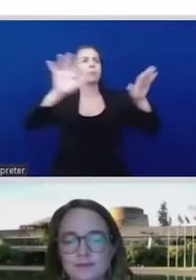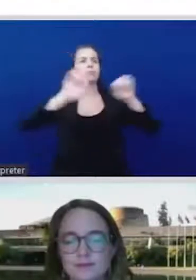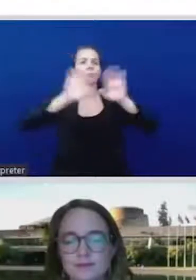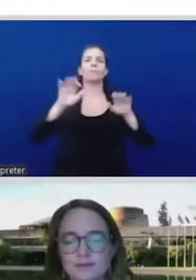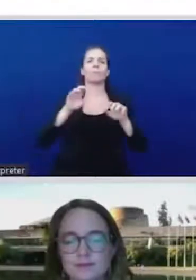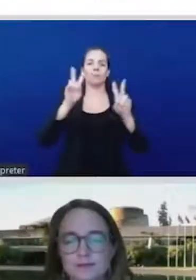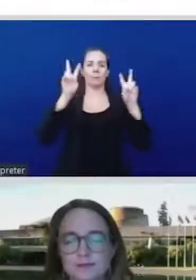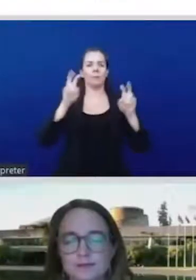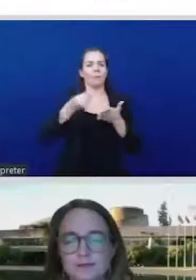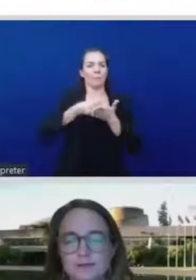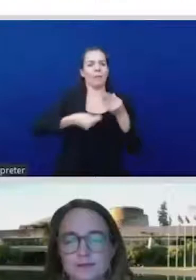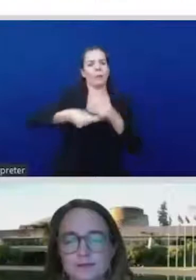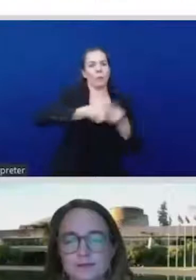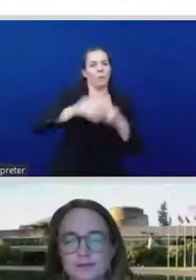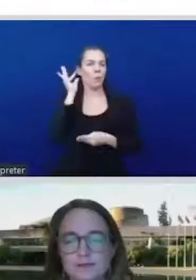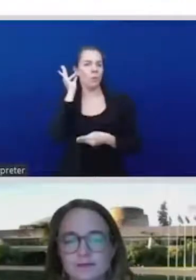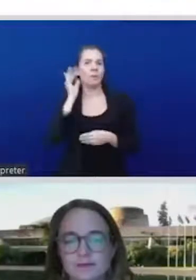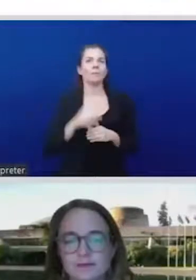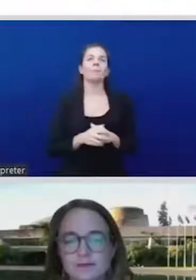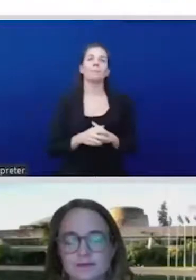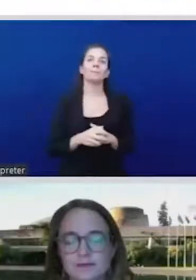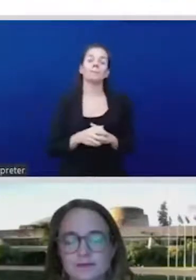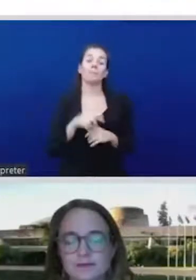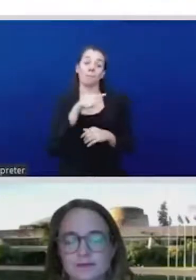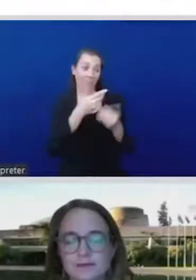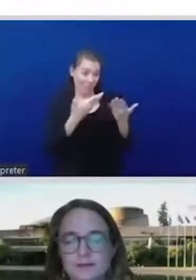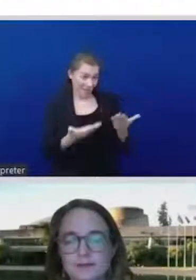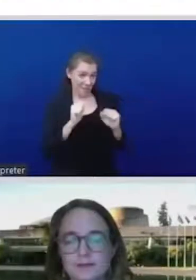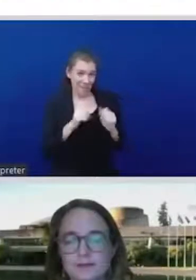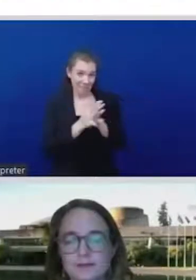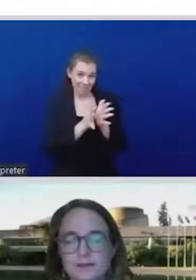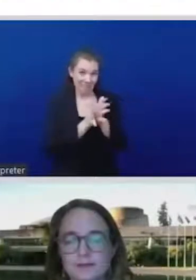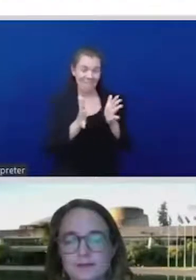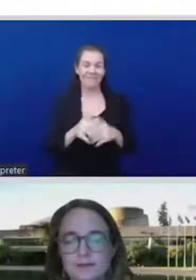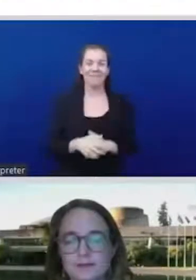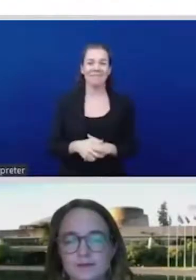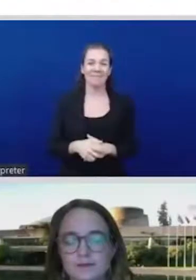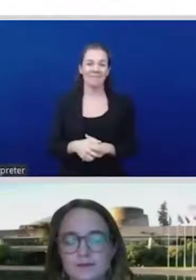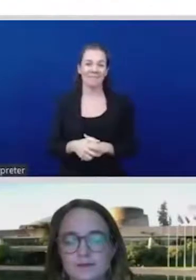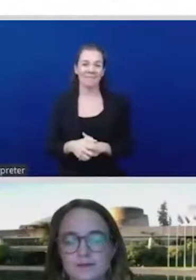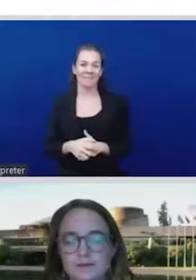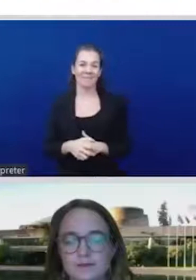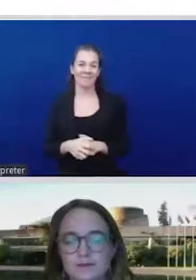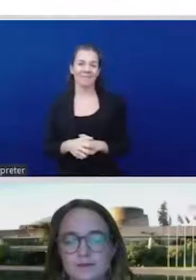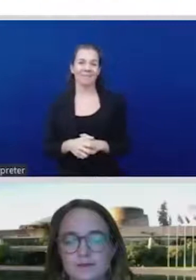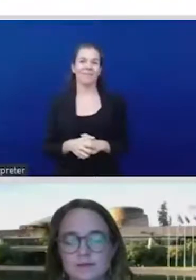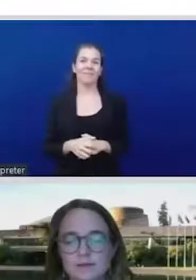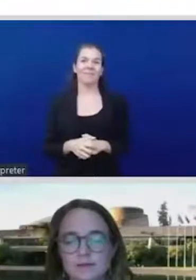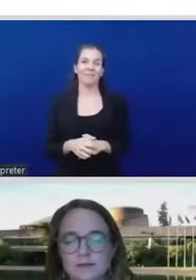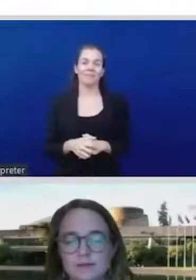the question to you is similar, and you are also, you know, in the middle of this debate,